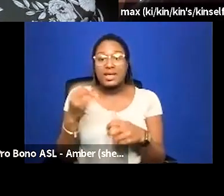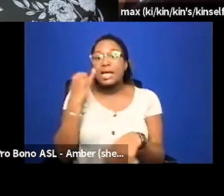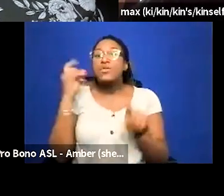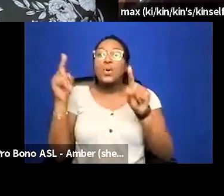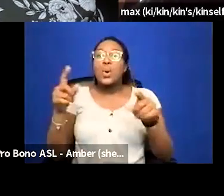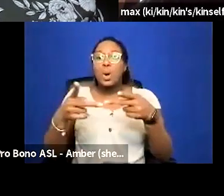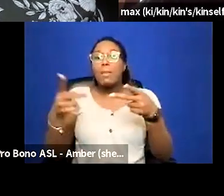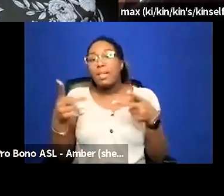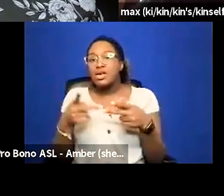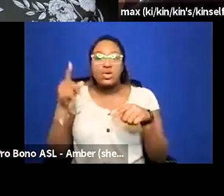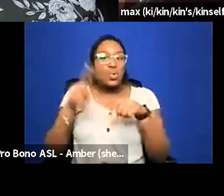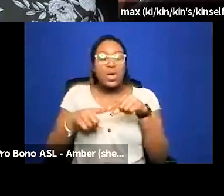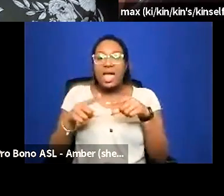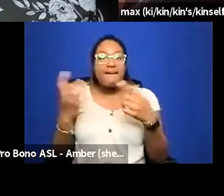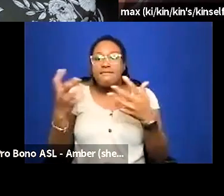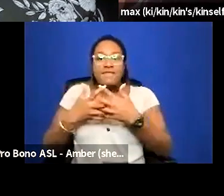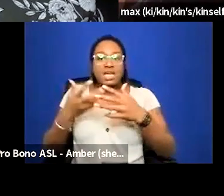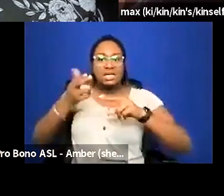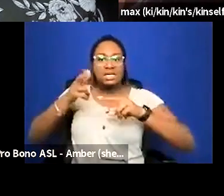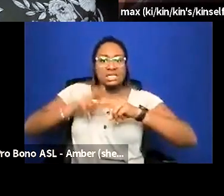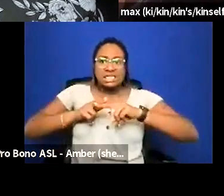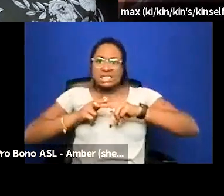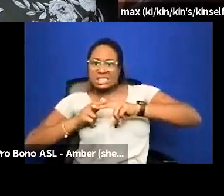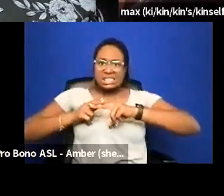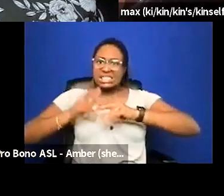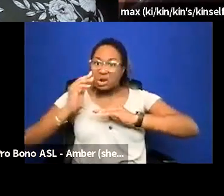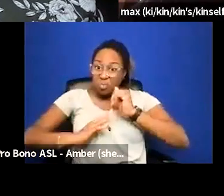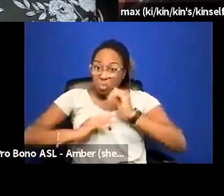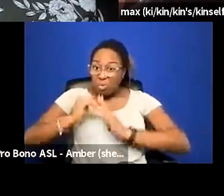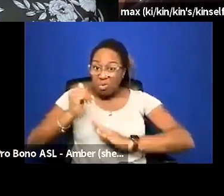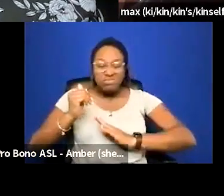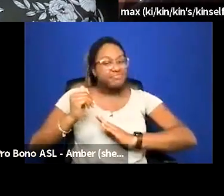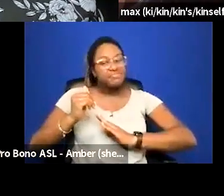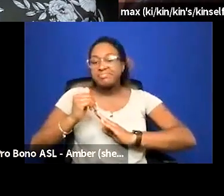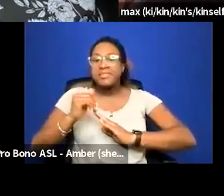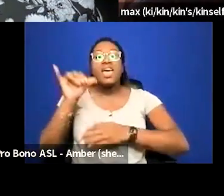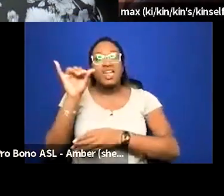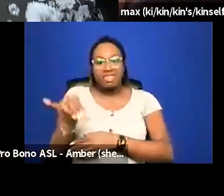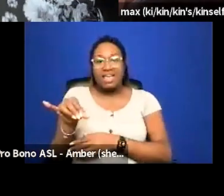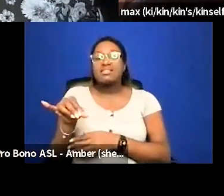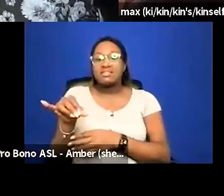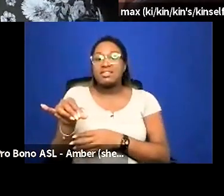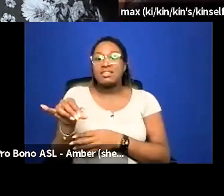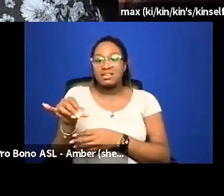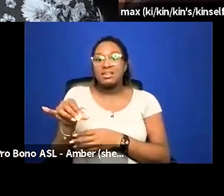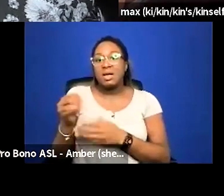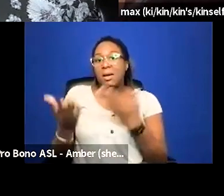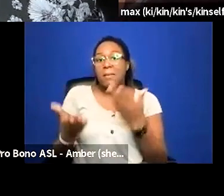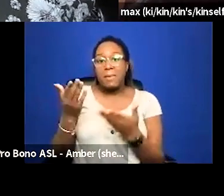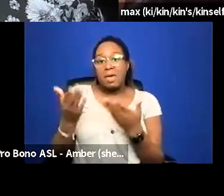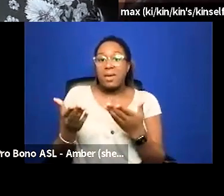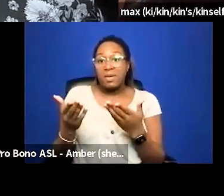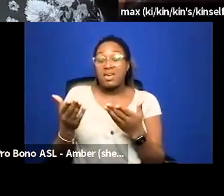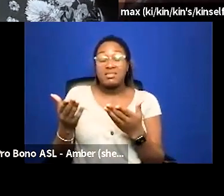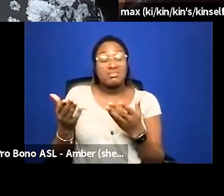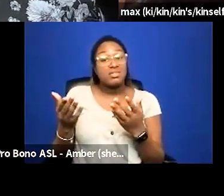and you can't fit in the chairs um you know those are those are clues that you might actually be super fat